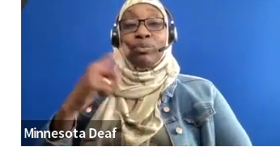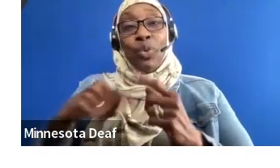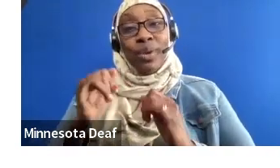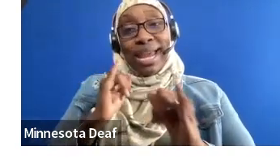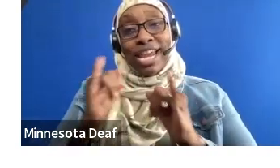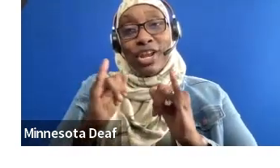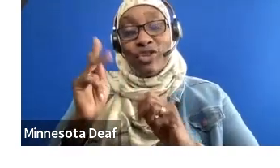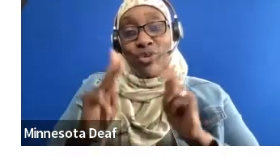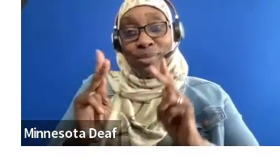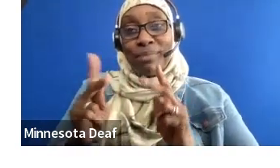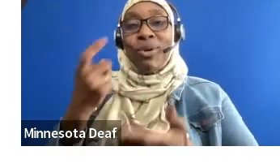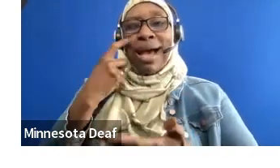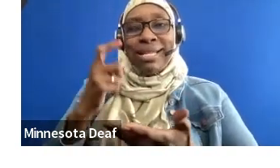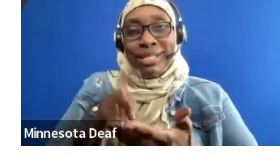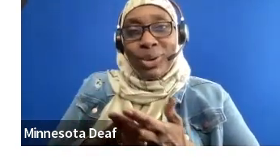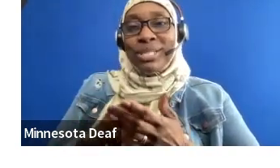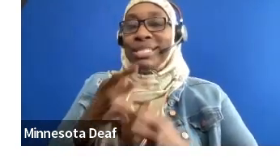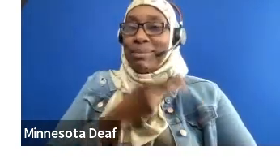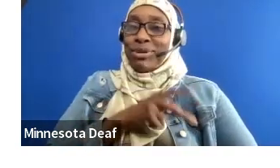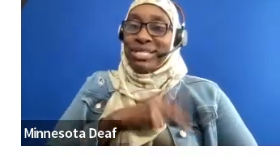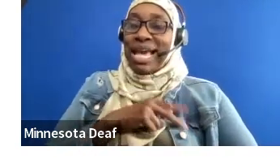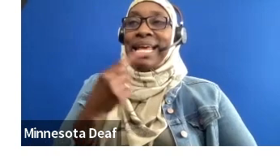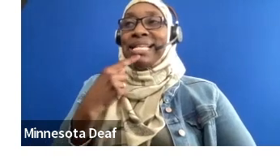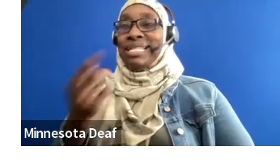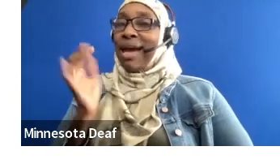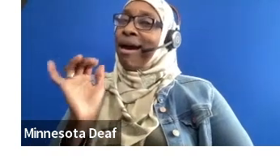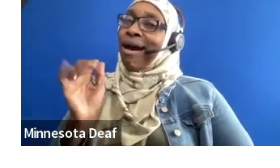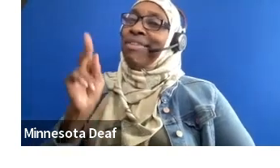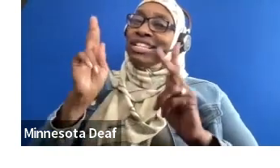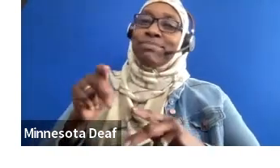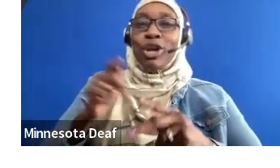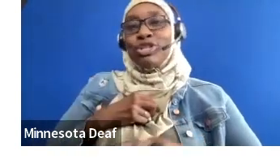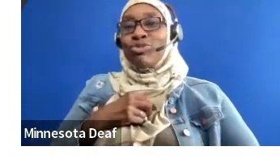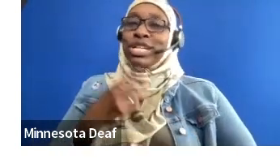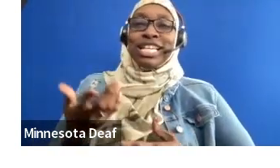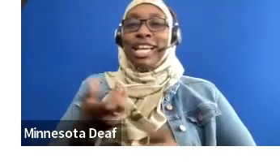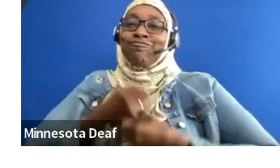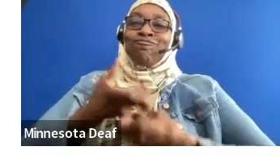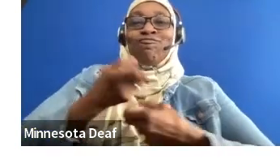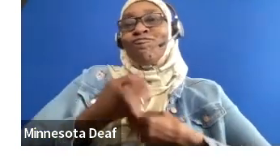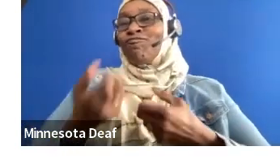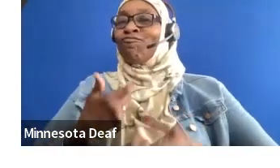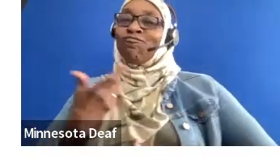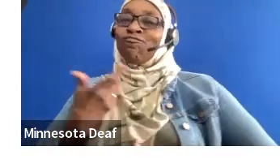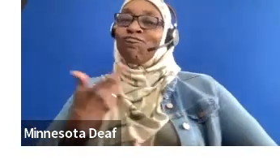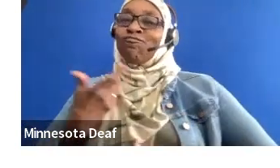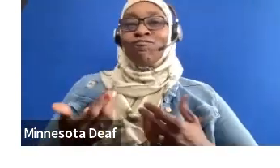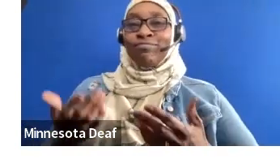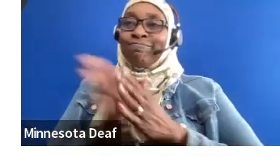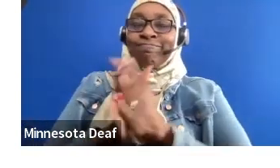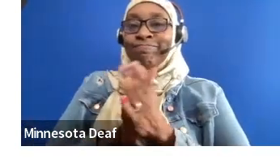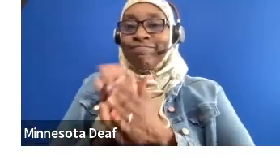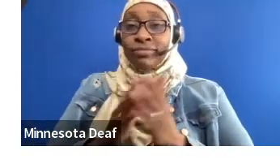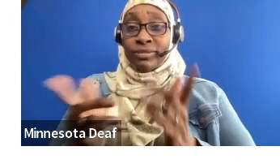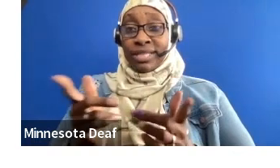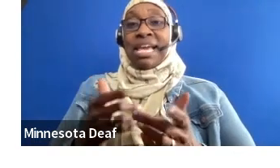really bubbly, really fun, you know, I might pair them with someone who's, like, you know, a little bit more shy because I'm like, maybe they can pull the youth out of their shelves a right? Someone